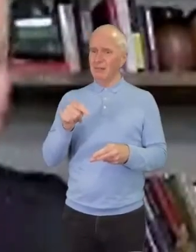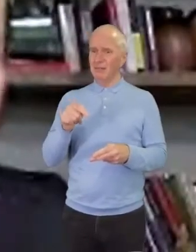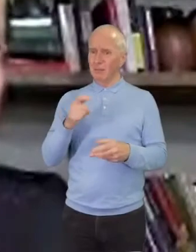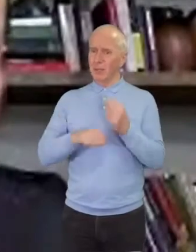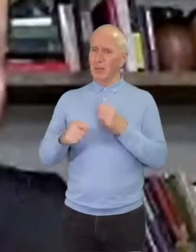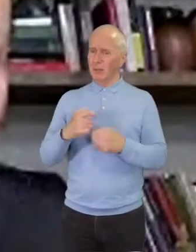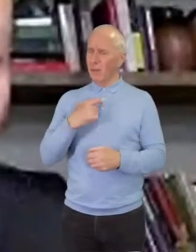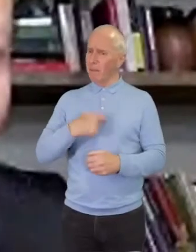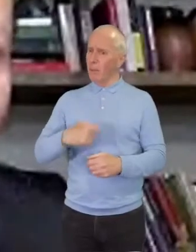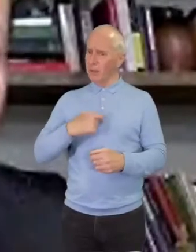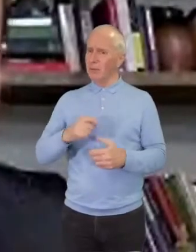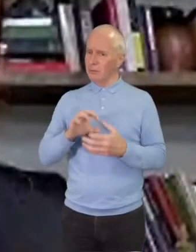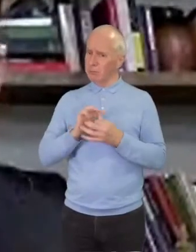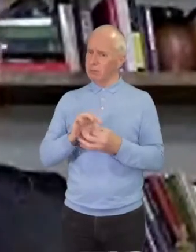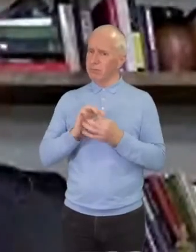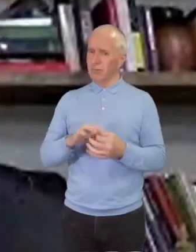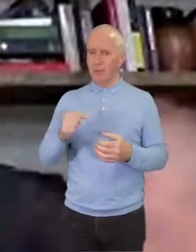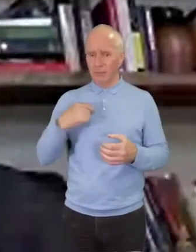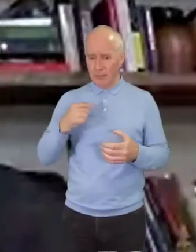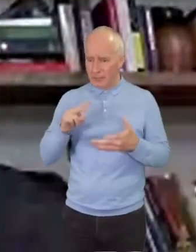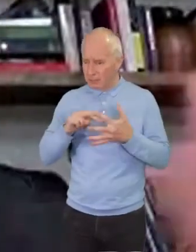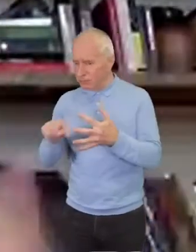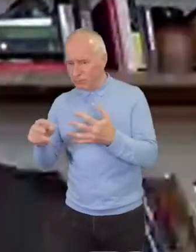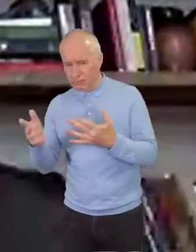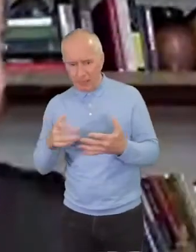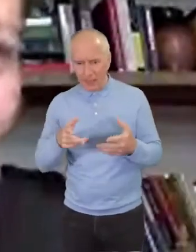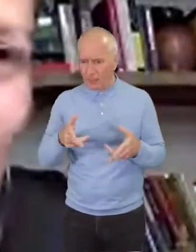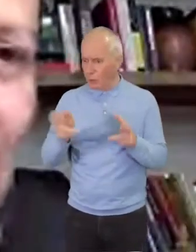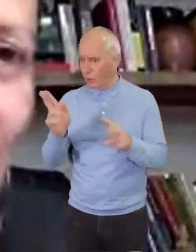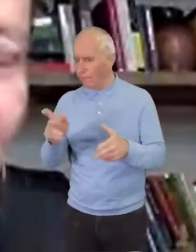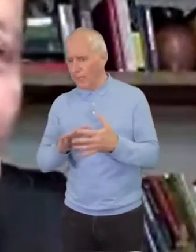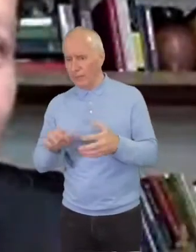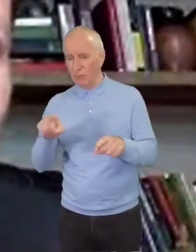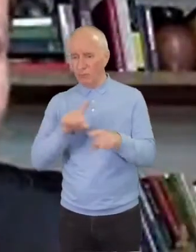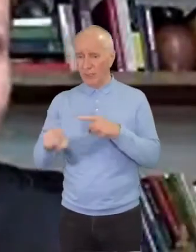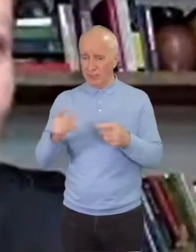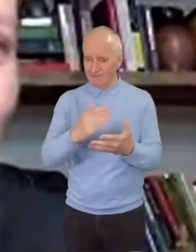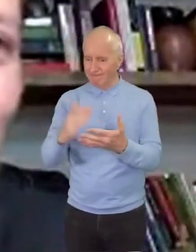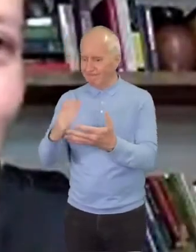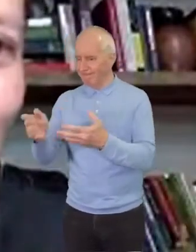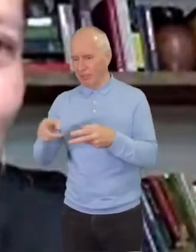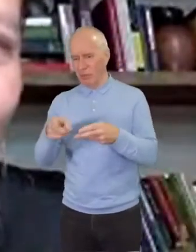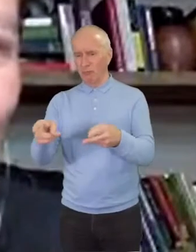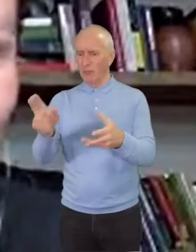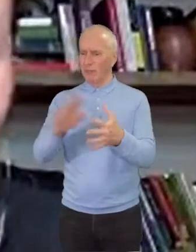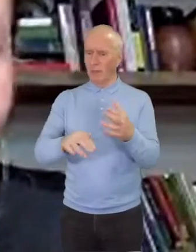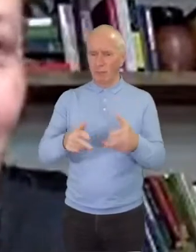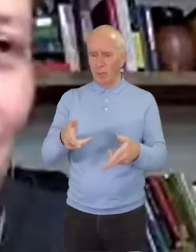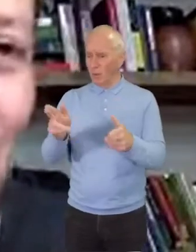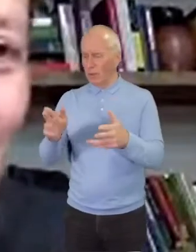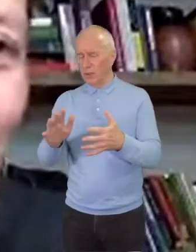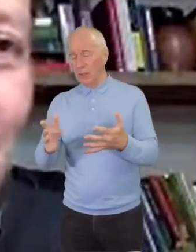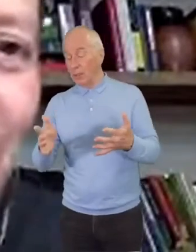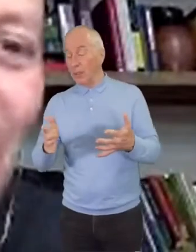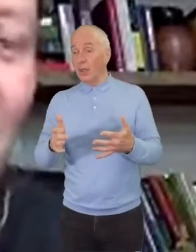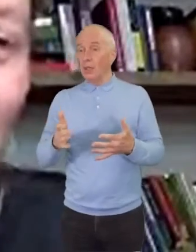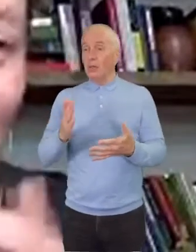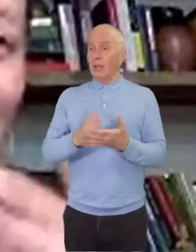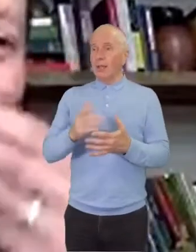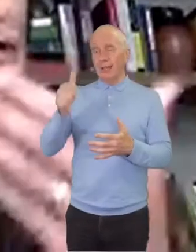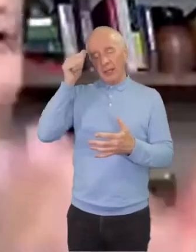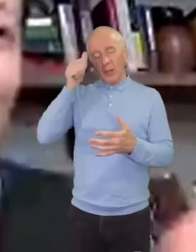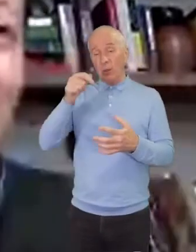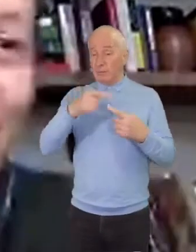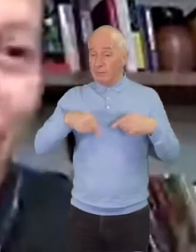organize around gun violence. We began to get guns off of our streets. And as some of you all know, one of the things we've been doing is